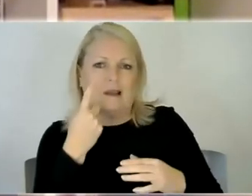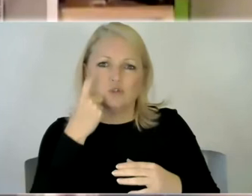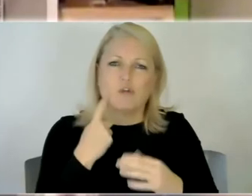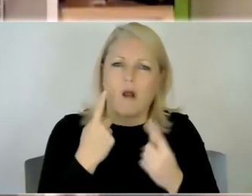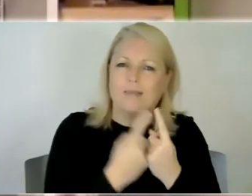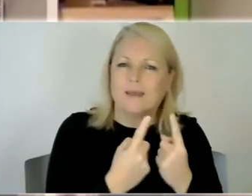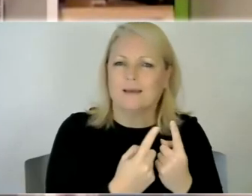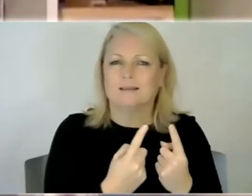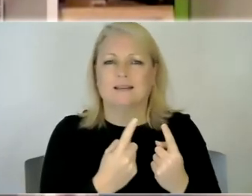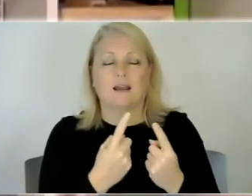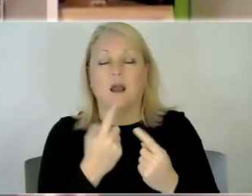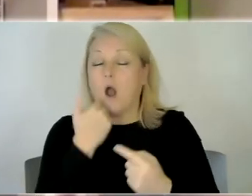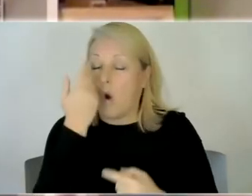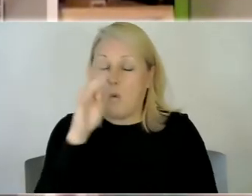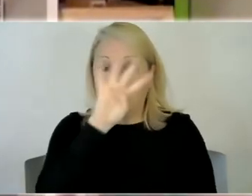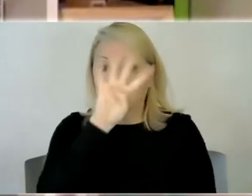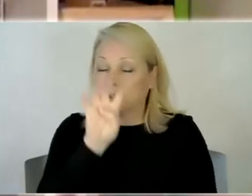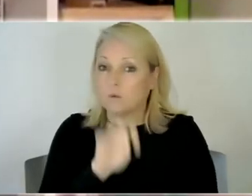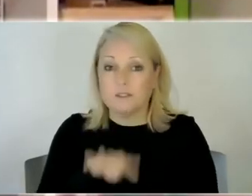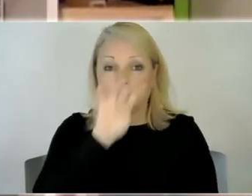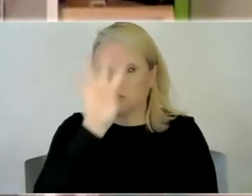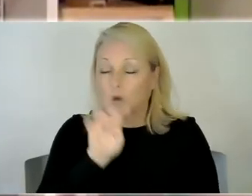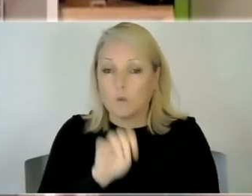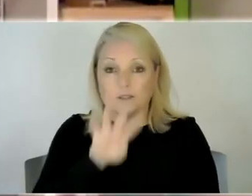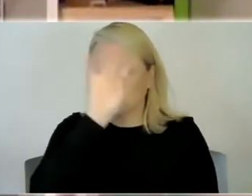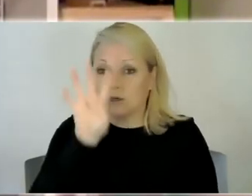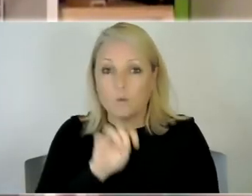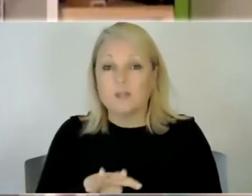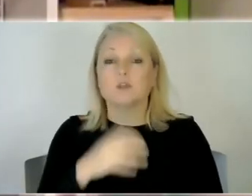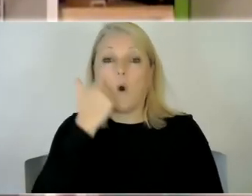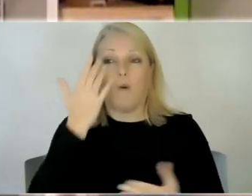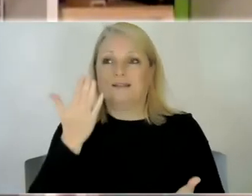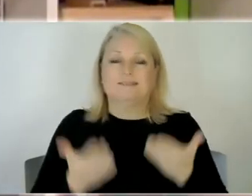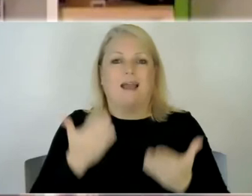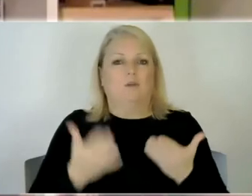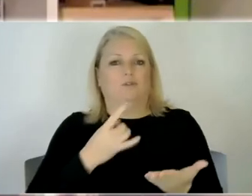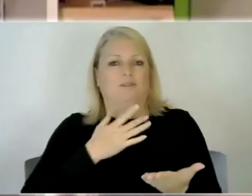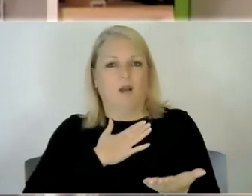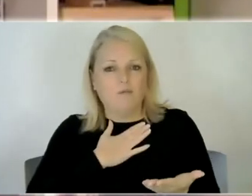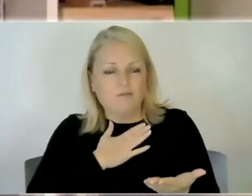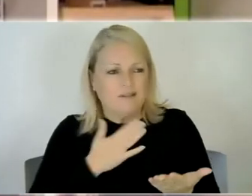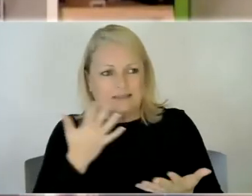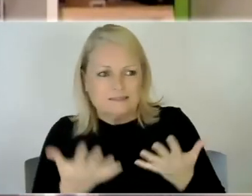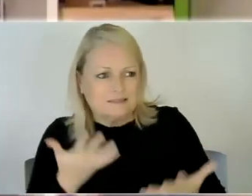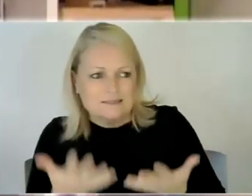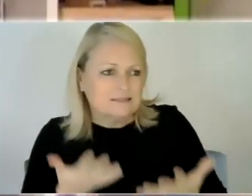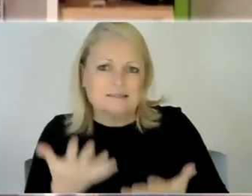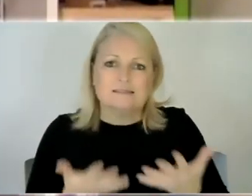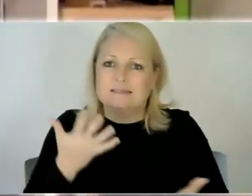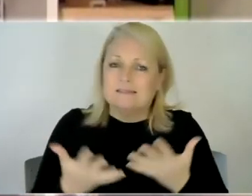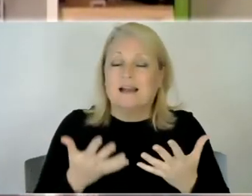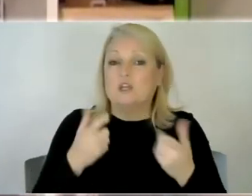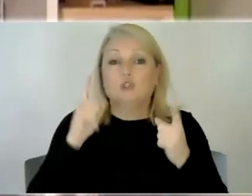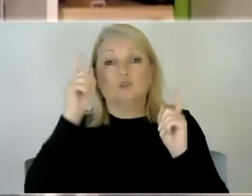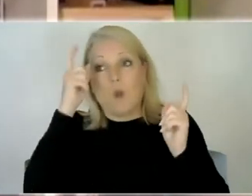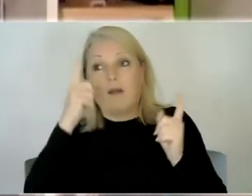i think you're always doubting your your choices you're always um just worrying if you've